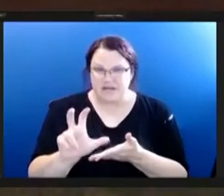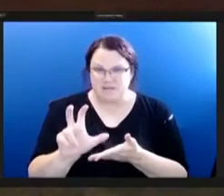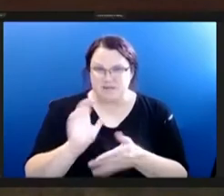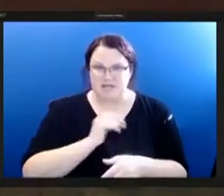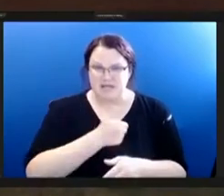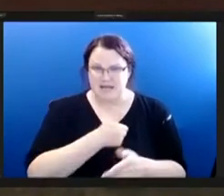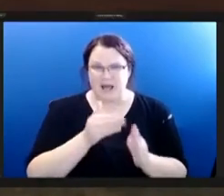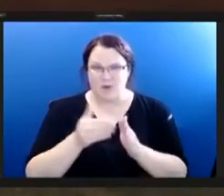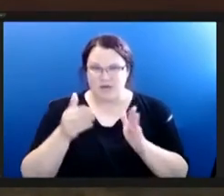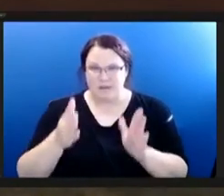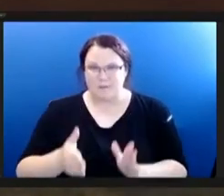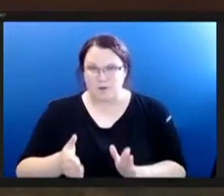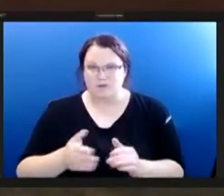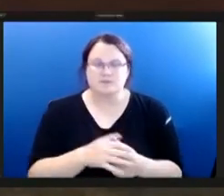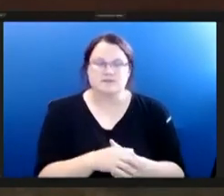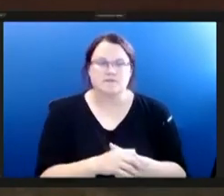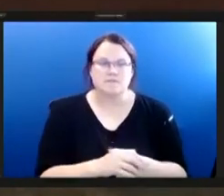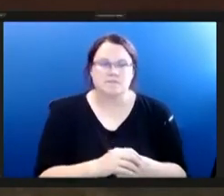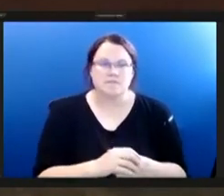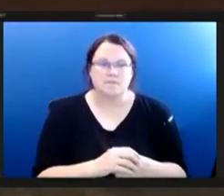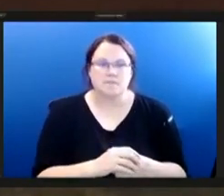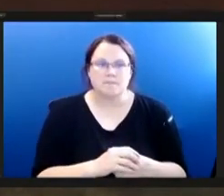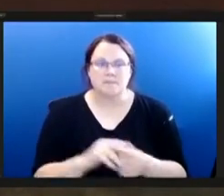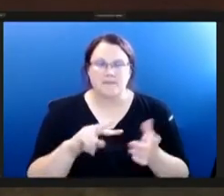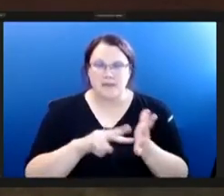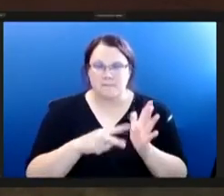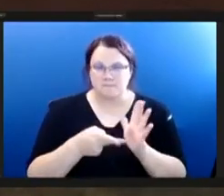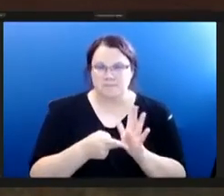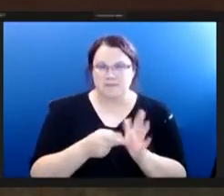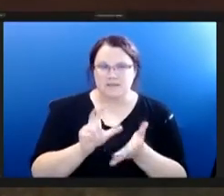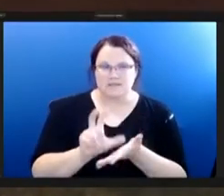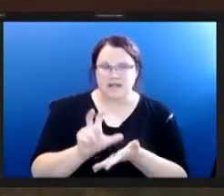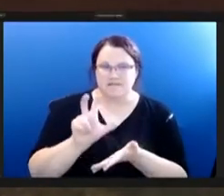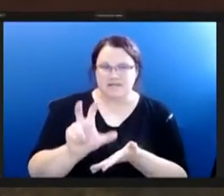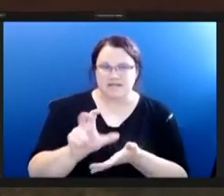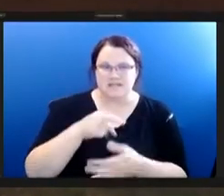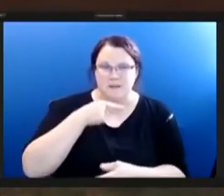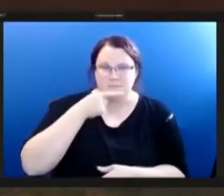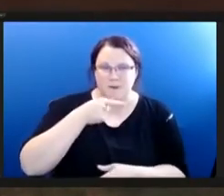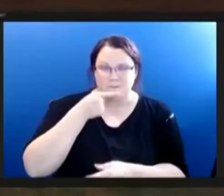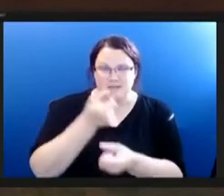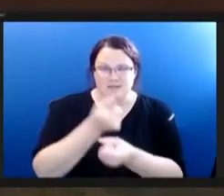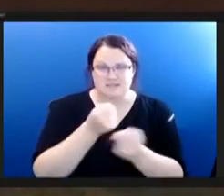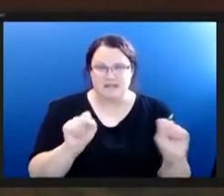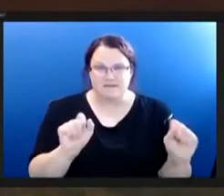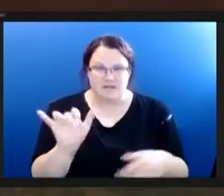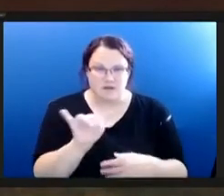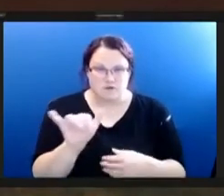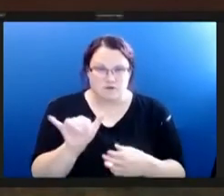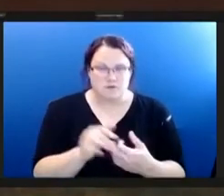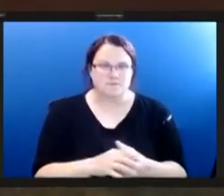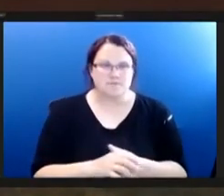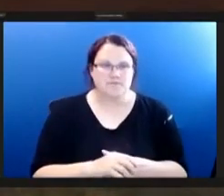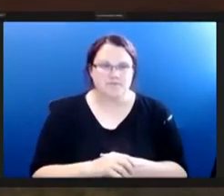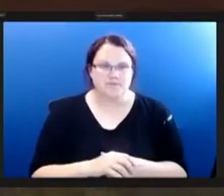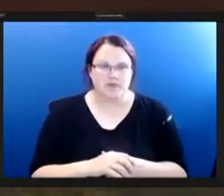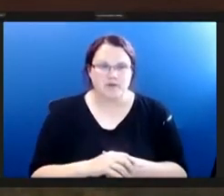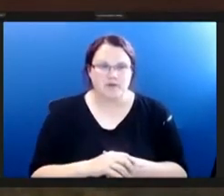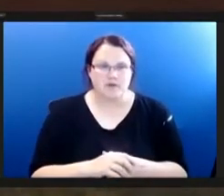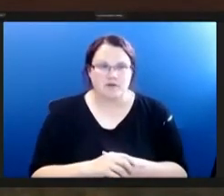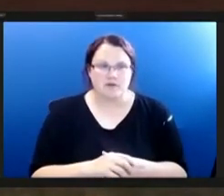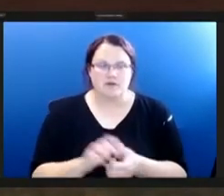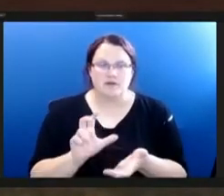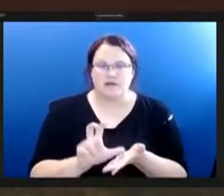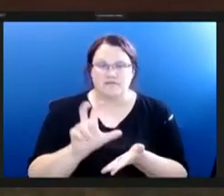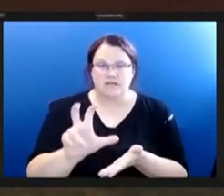neighborhoods and it means investing in public safety that investing in our